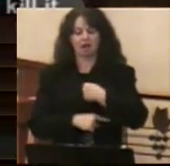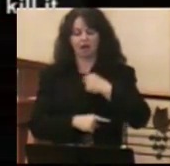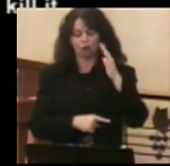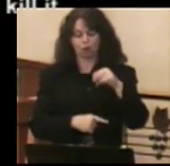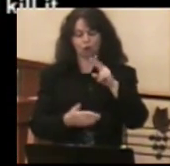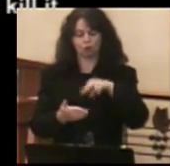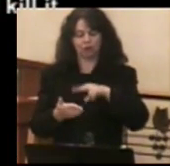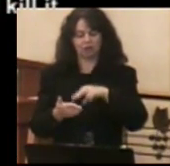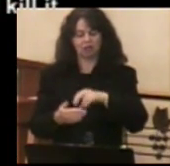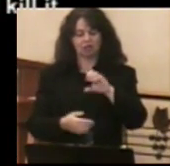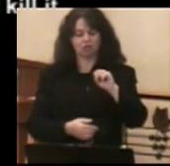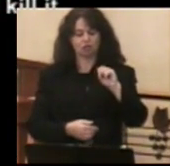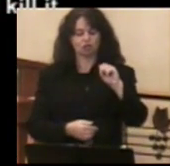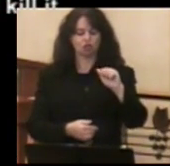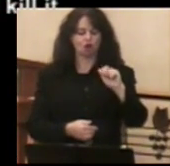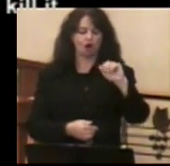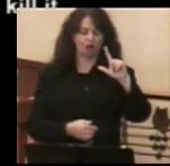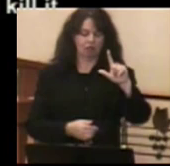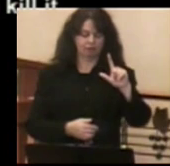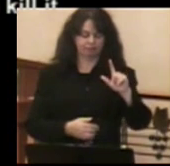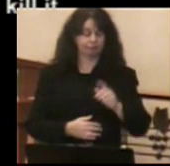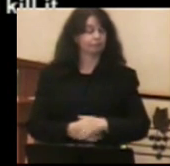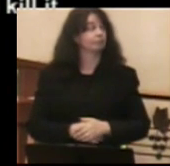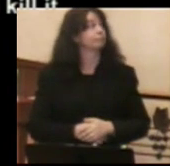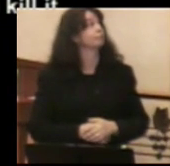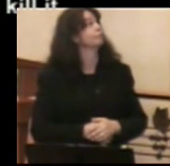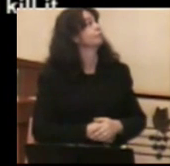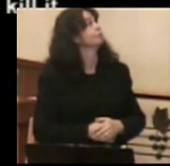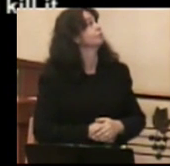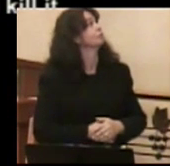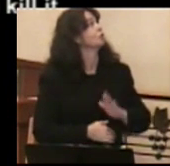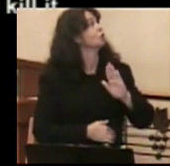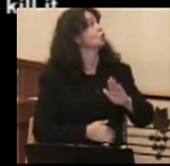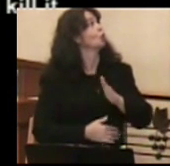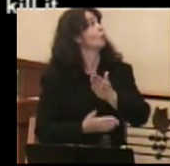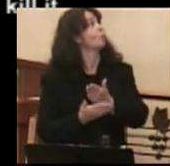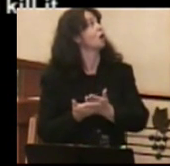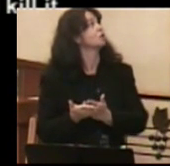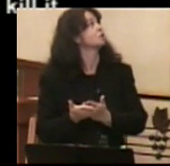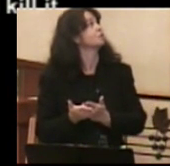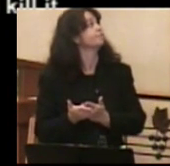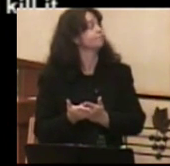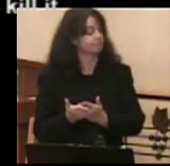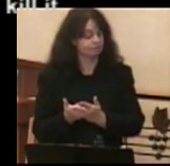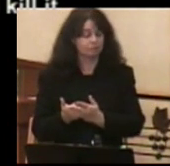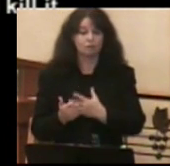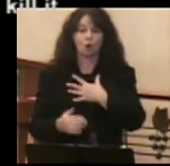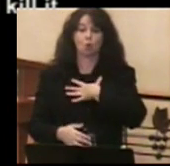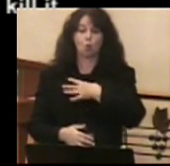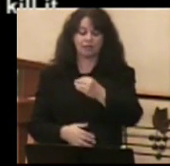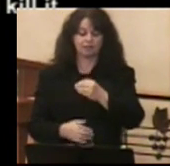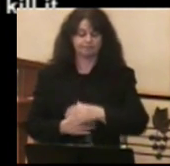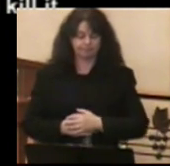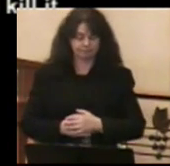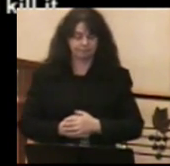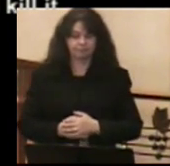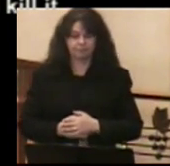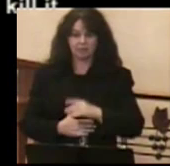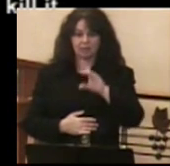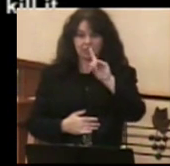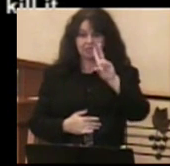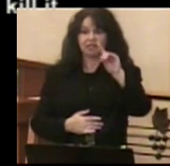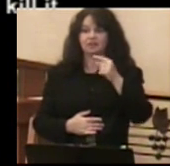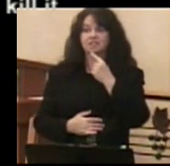read the parts of Saul and narrator. So your parts are in white. David